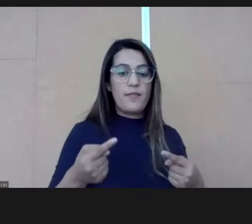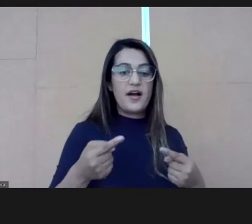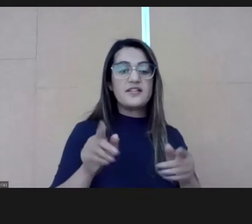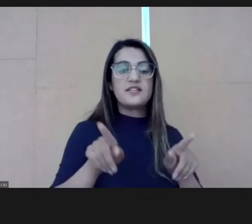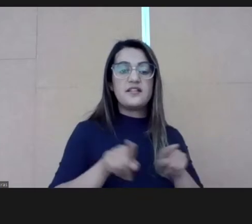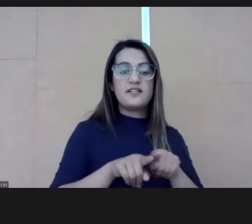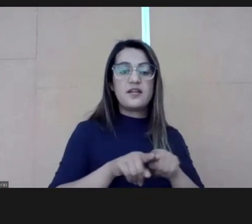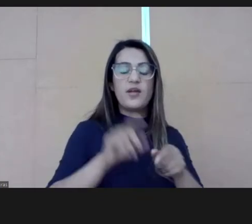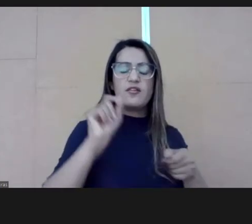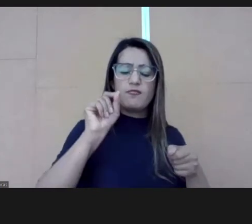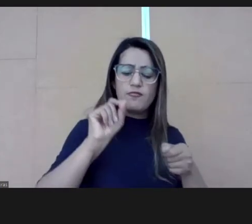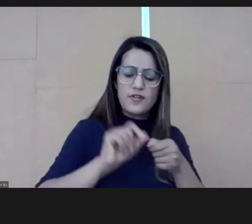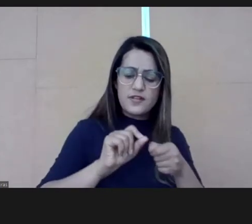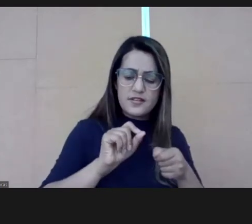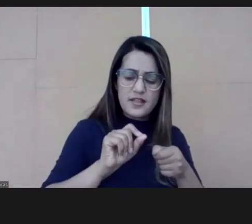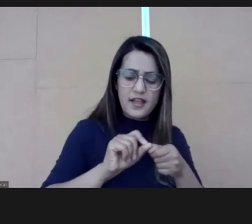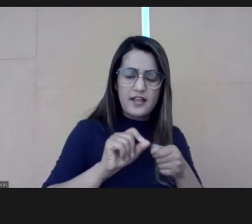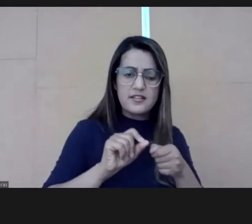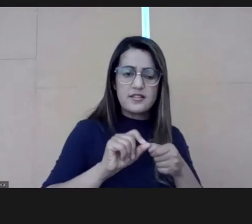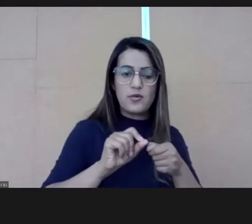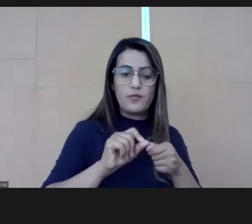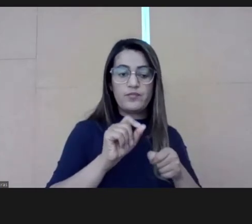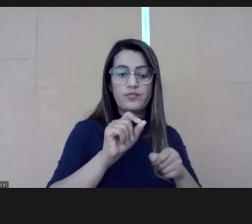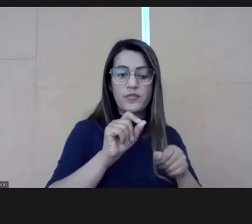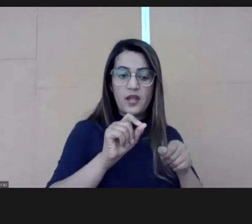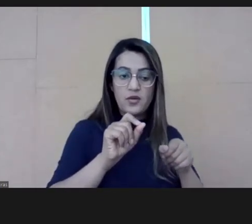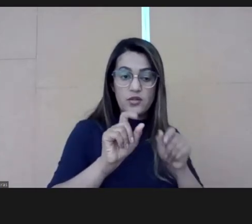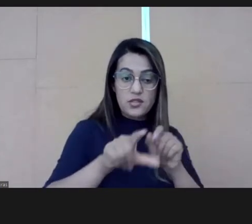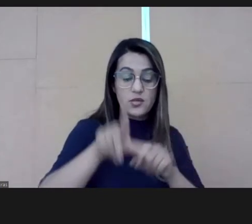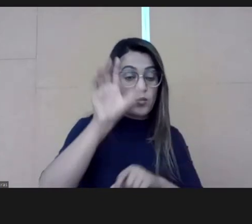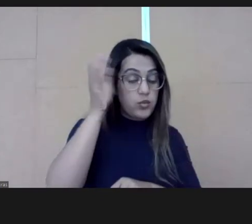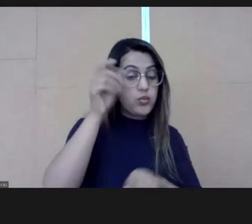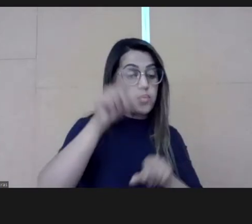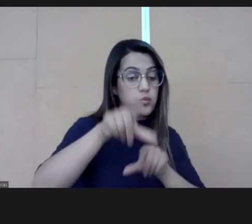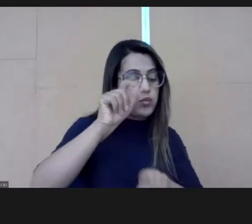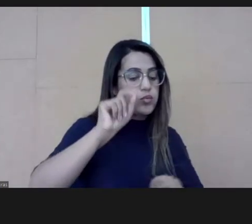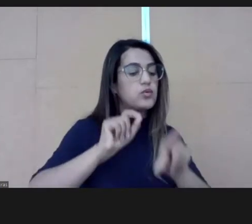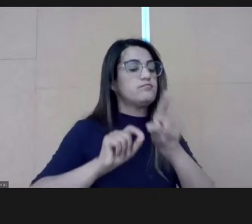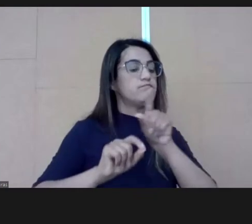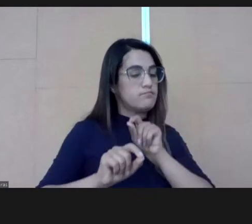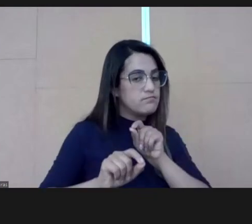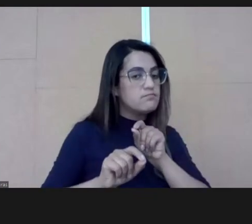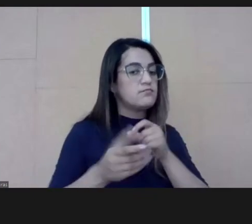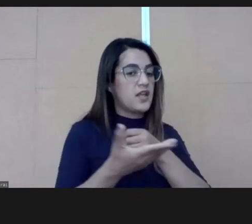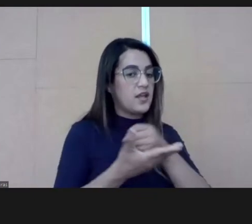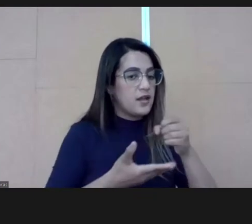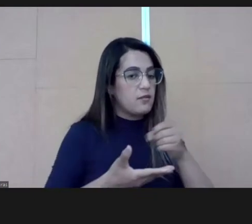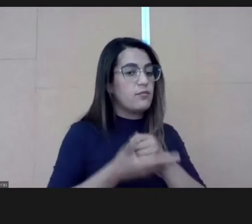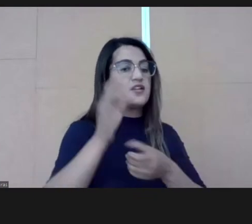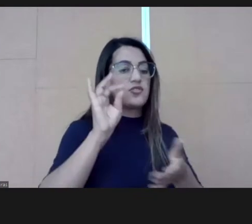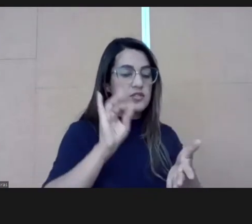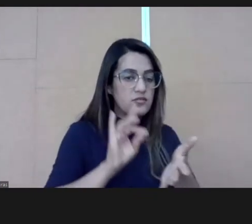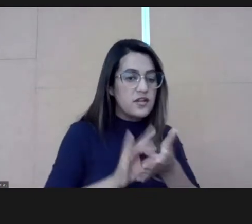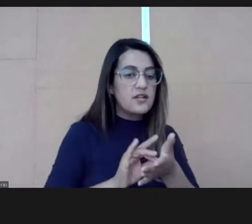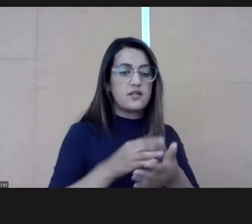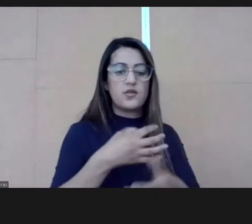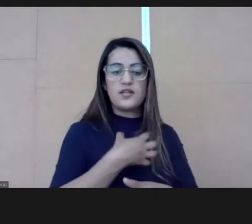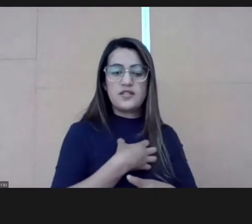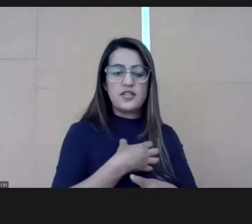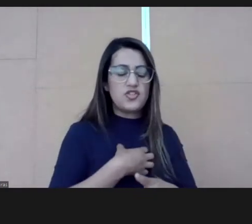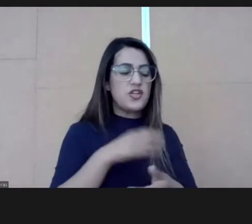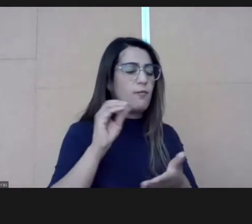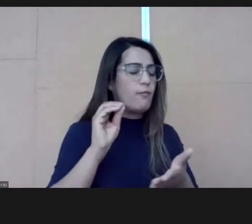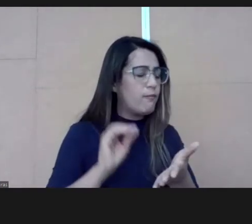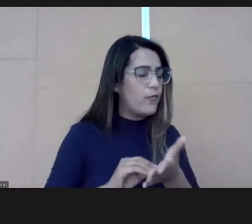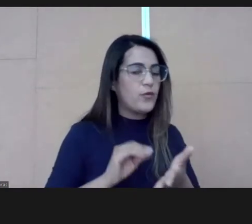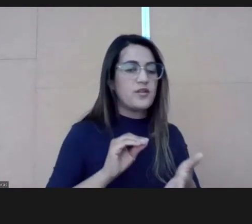talk about how to take the decision, but that we could take our decisions on base of the evidence. And we